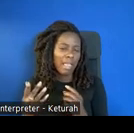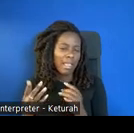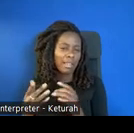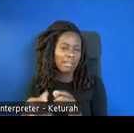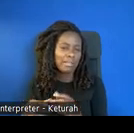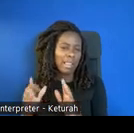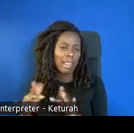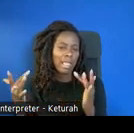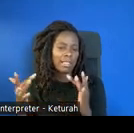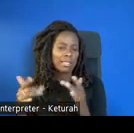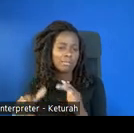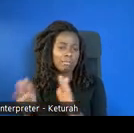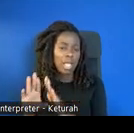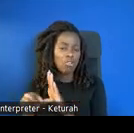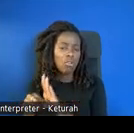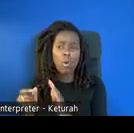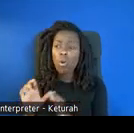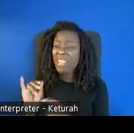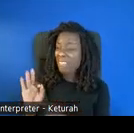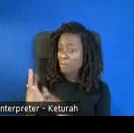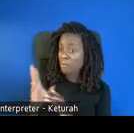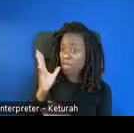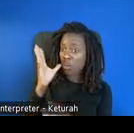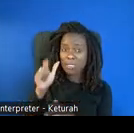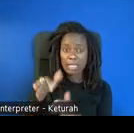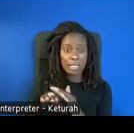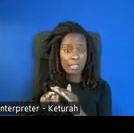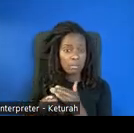your child or for the parent if the parent needs that accessibility.